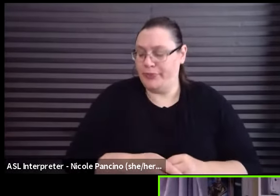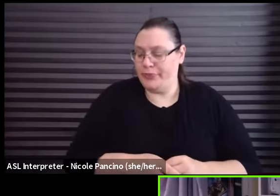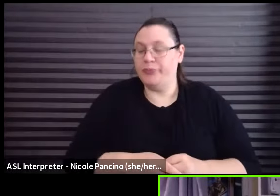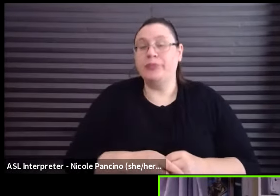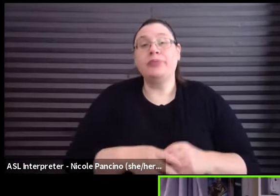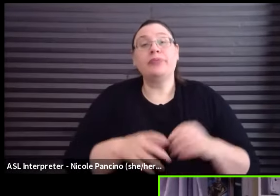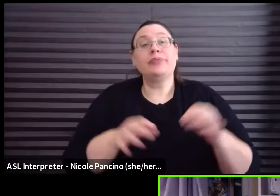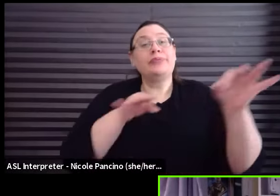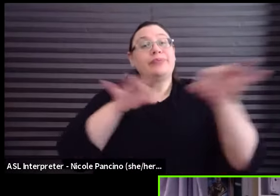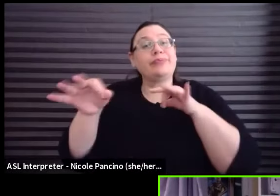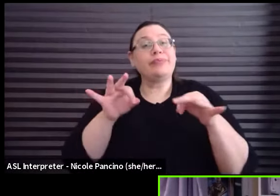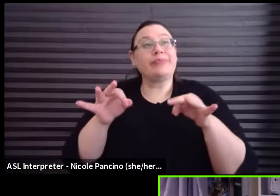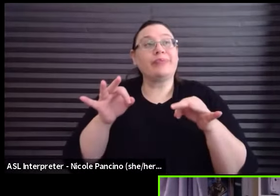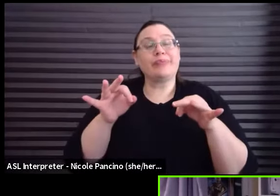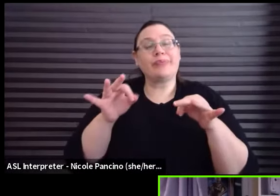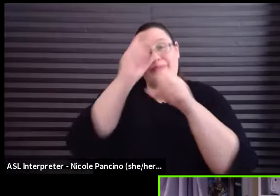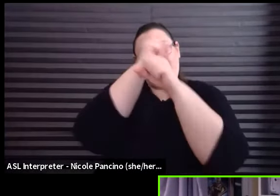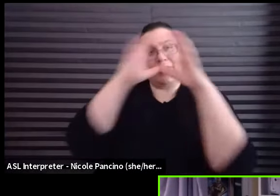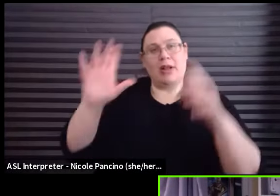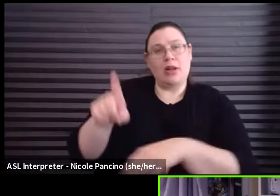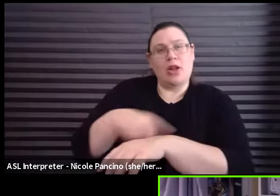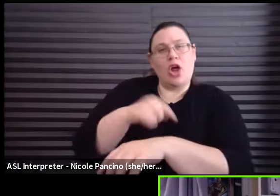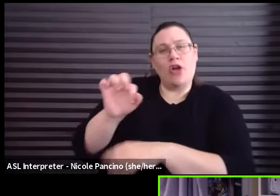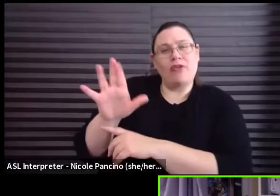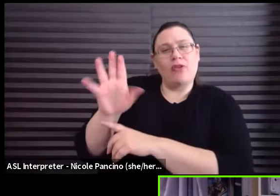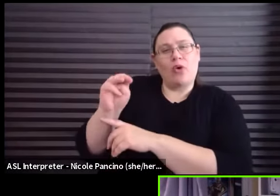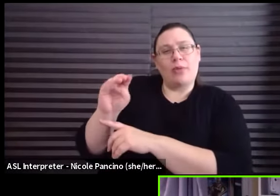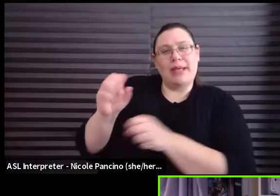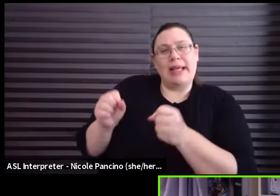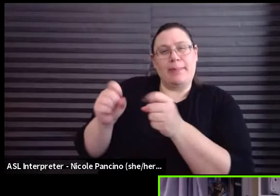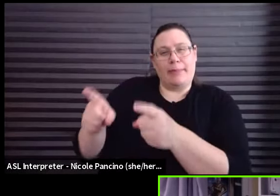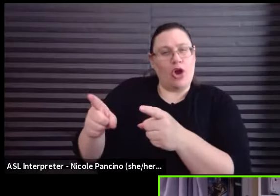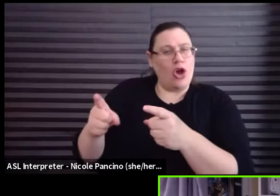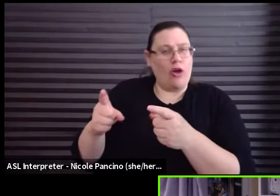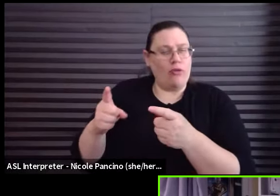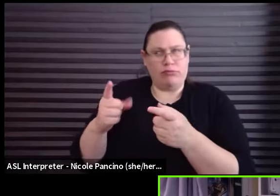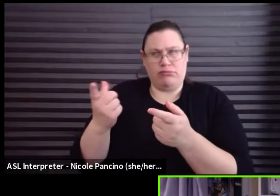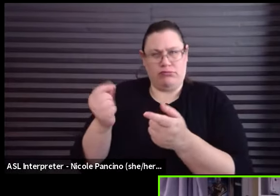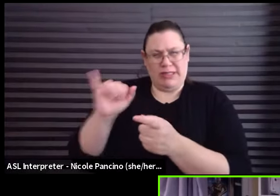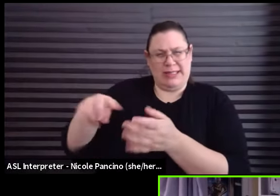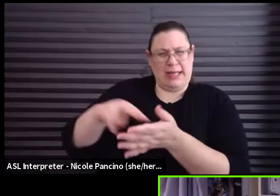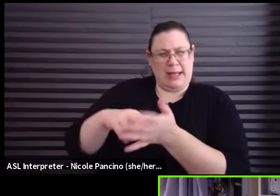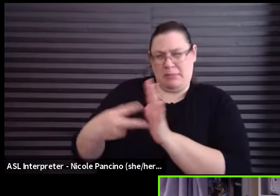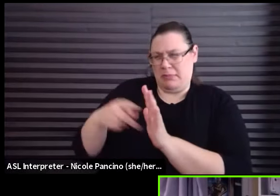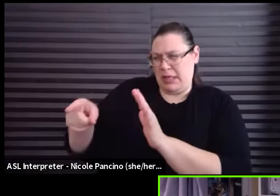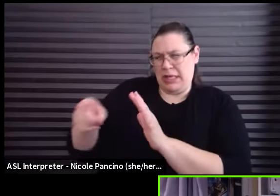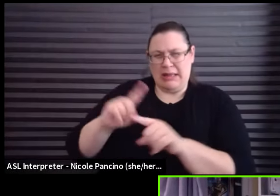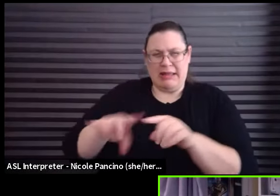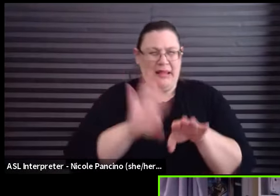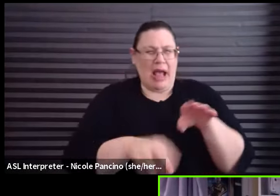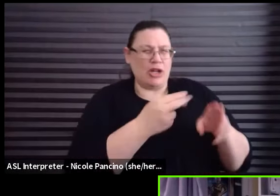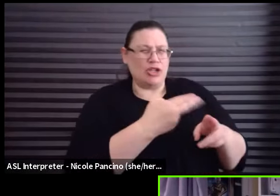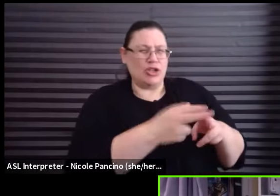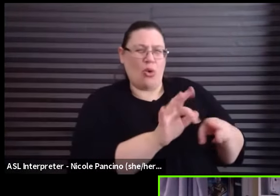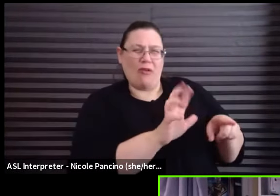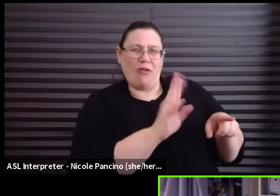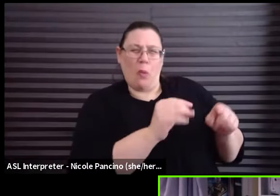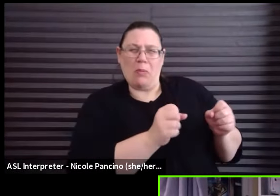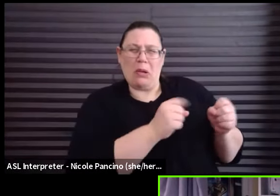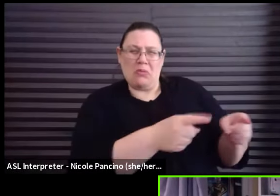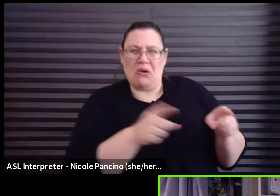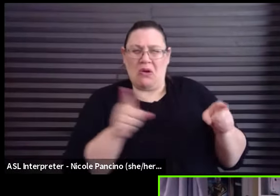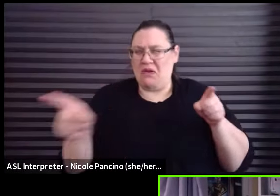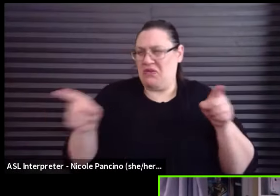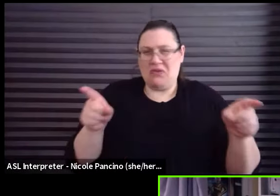a sense of what is long form improv, I want to say long form improv, what's the difference between that and short form improv, which I think